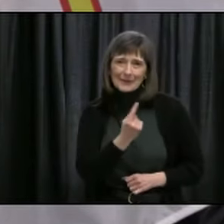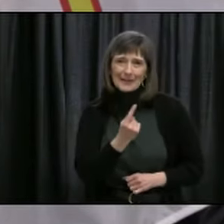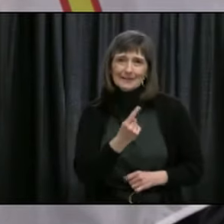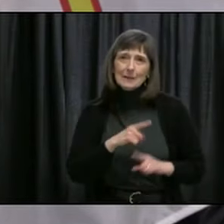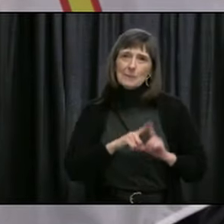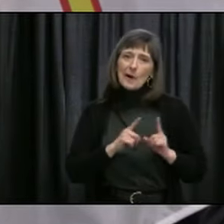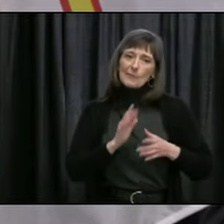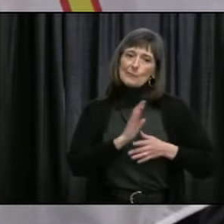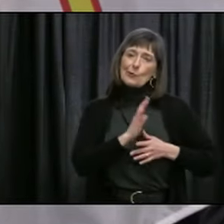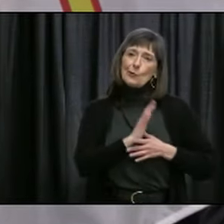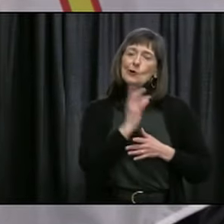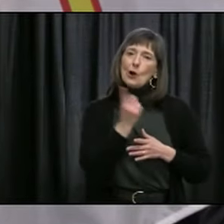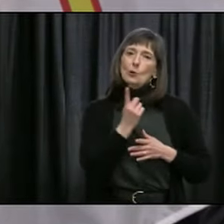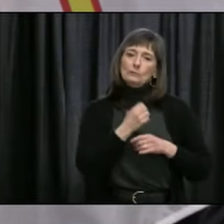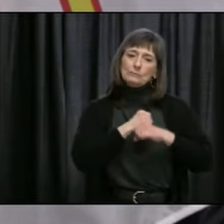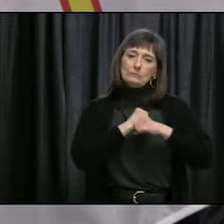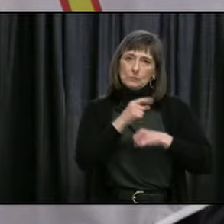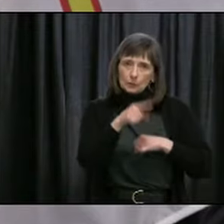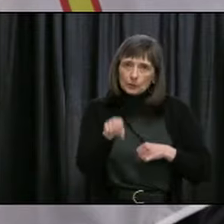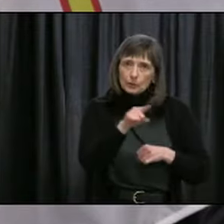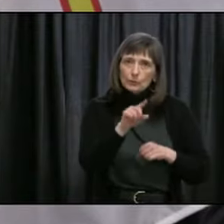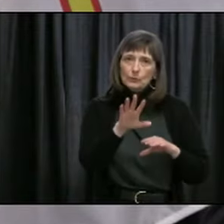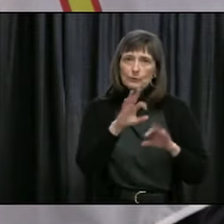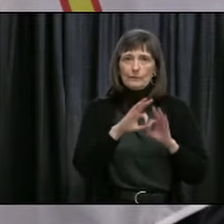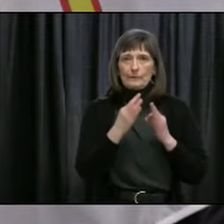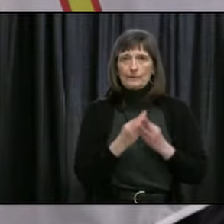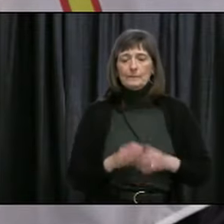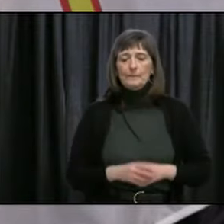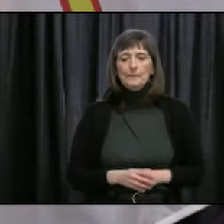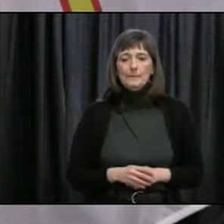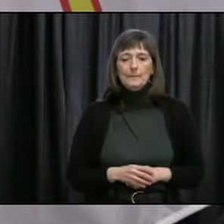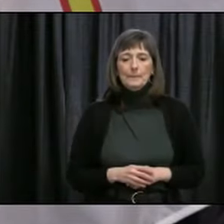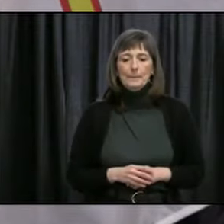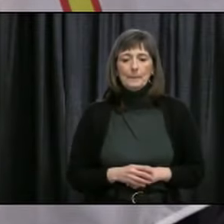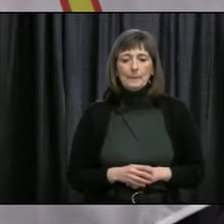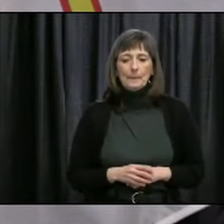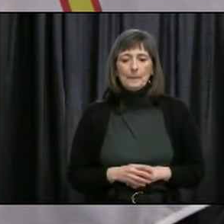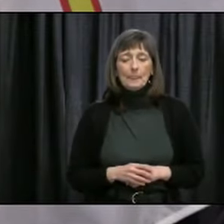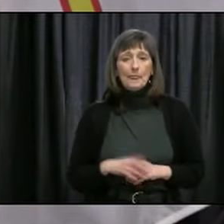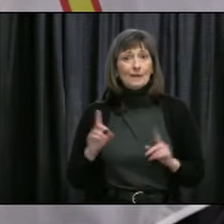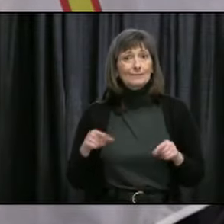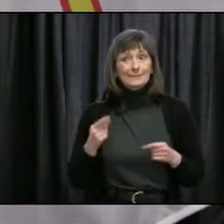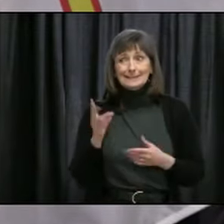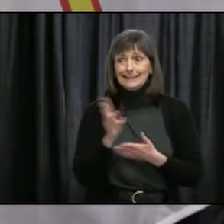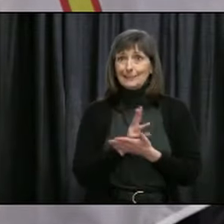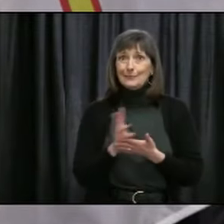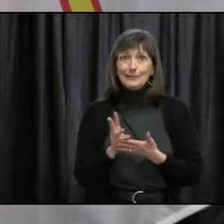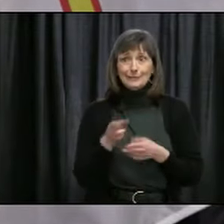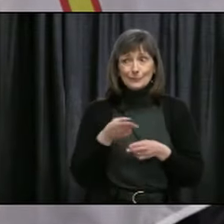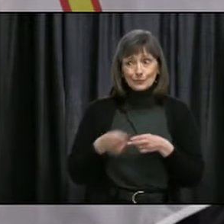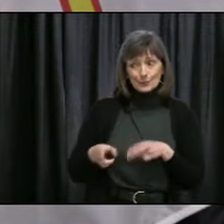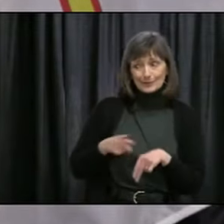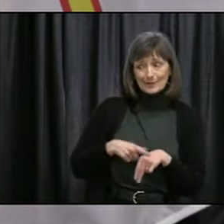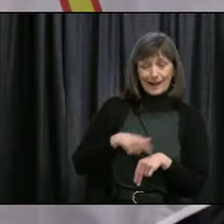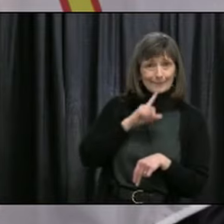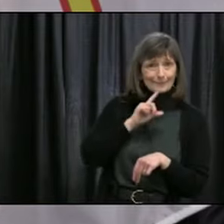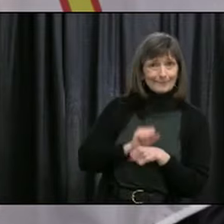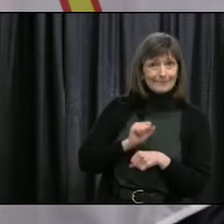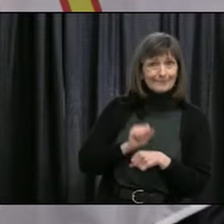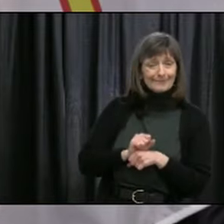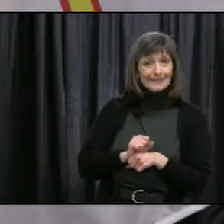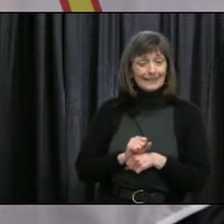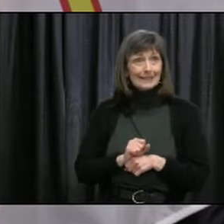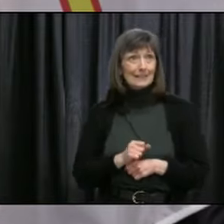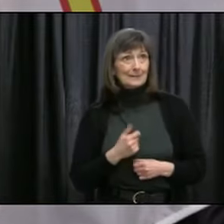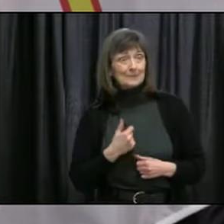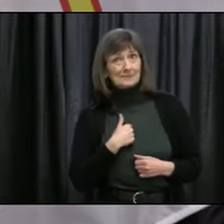protect you, your family, from this virus. It's been only six weeks for some of you, and I